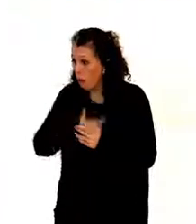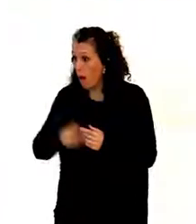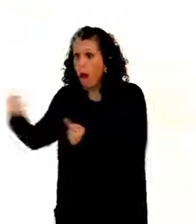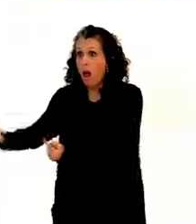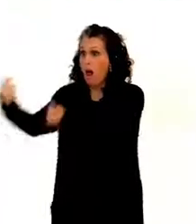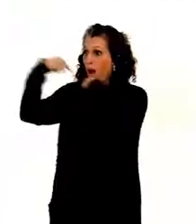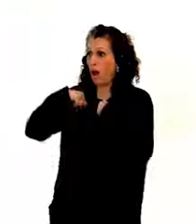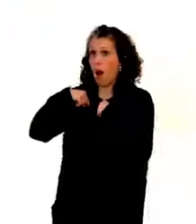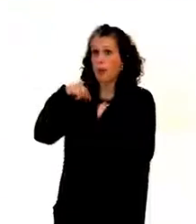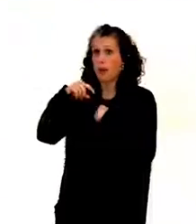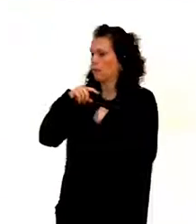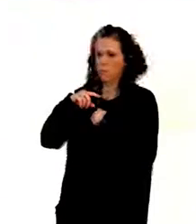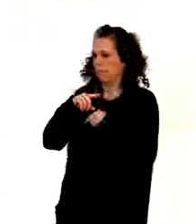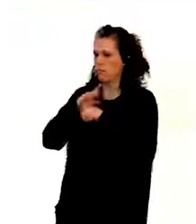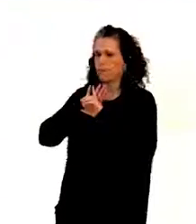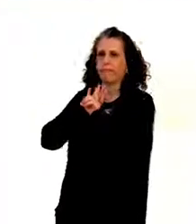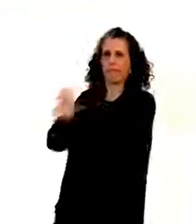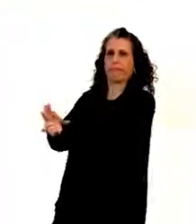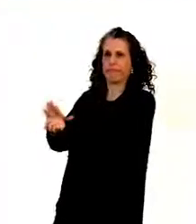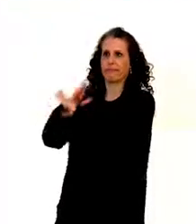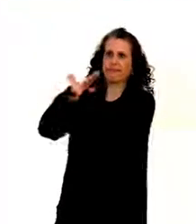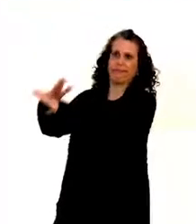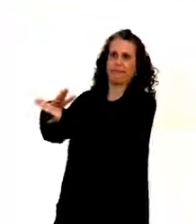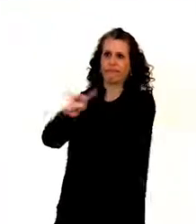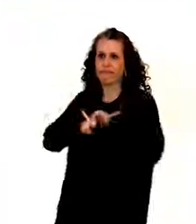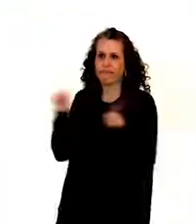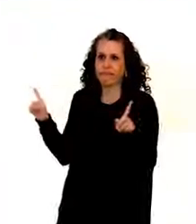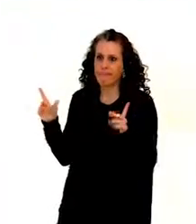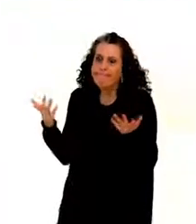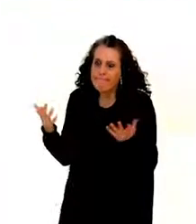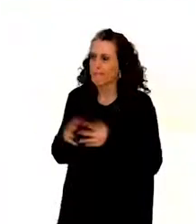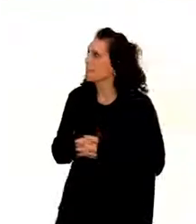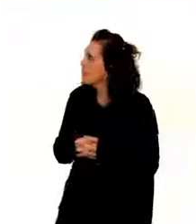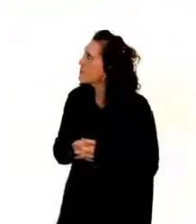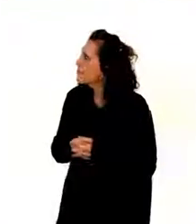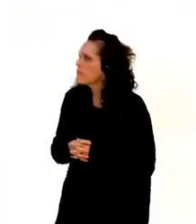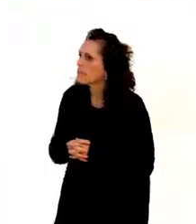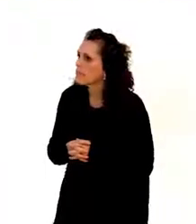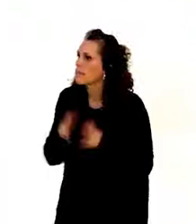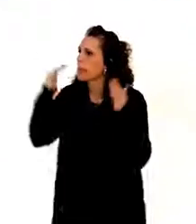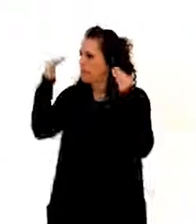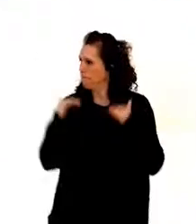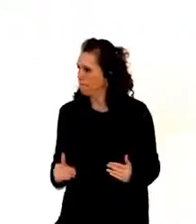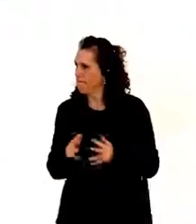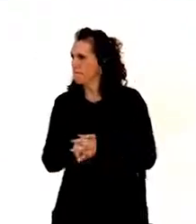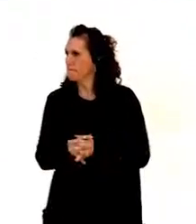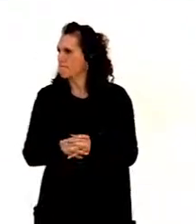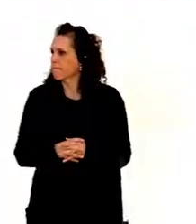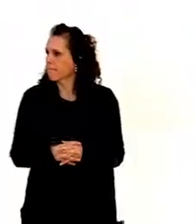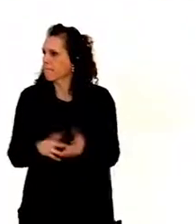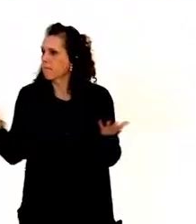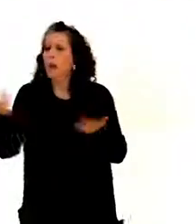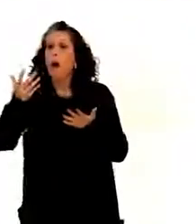citizenship of those countries. So, then we can go on. Freedom of